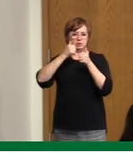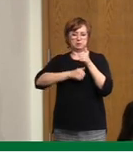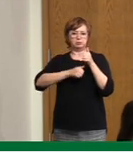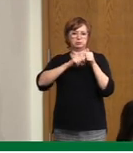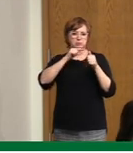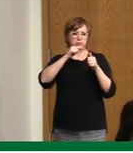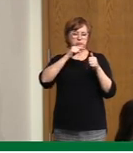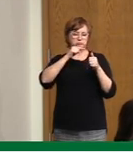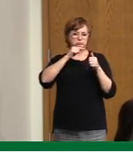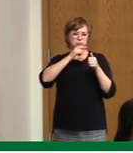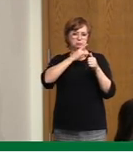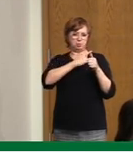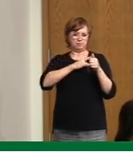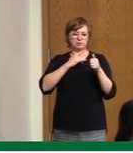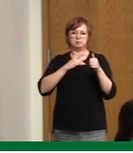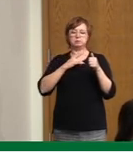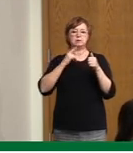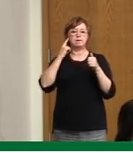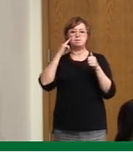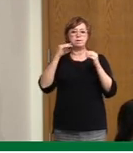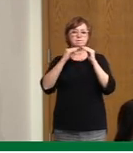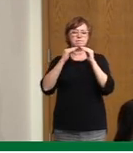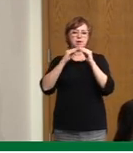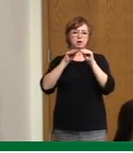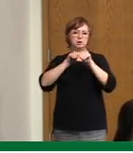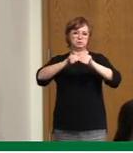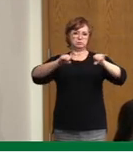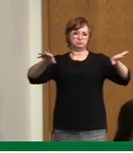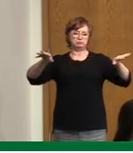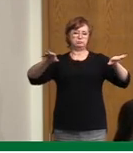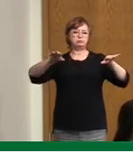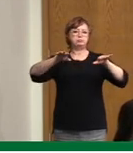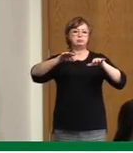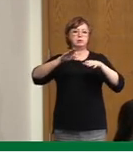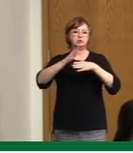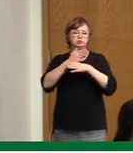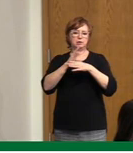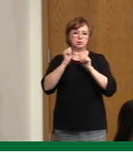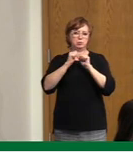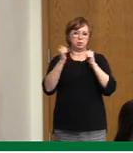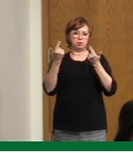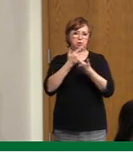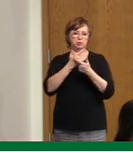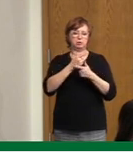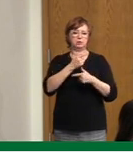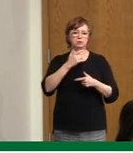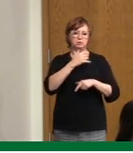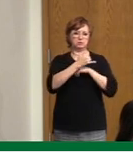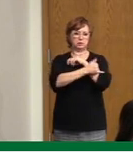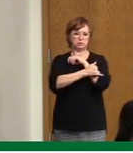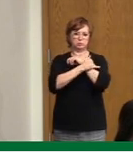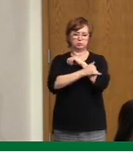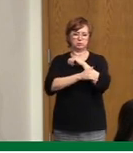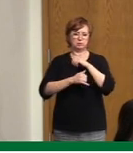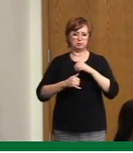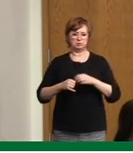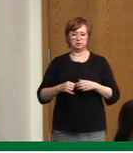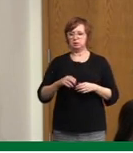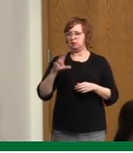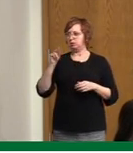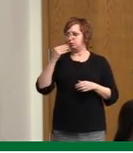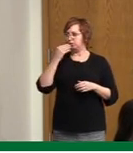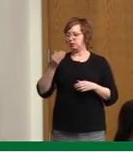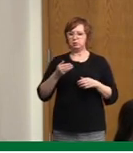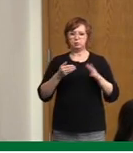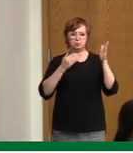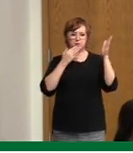get those vaccines and we get them distributed across the country as fast as possible. A follow-up question, Laura? No, don't. Thank you so